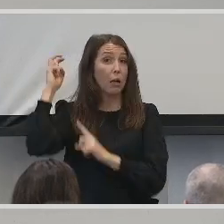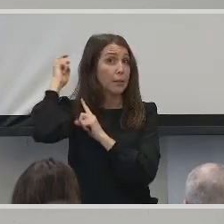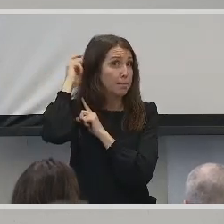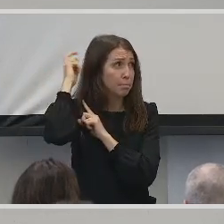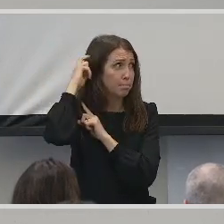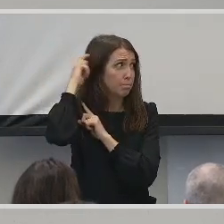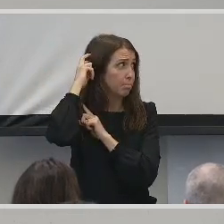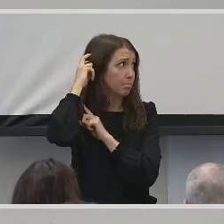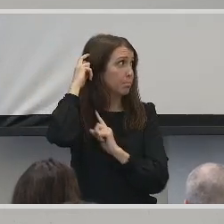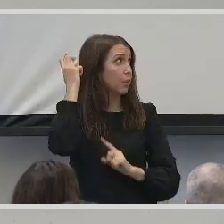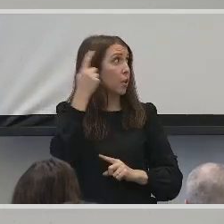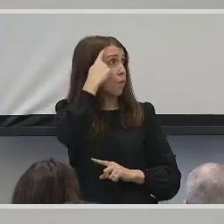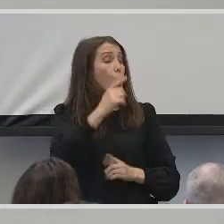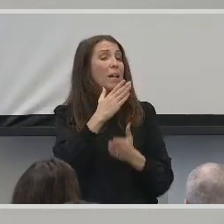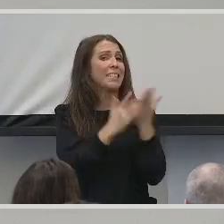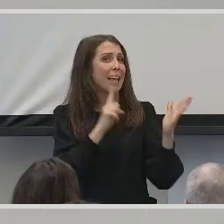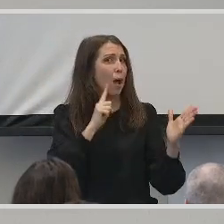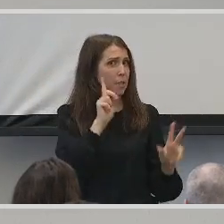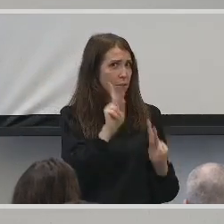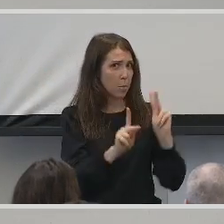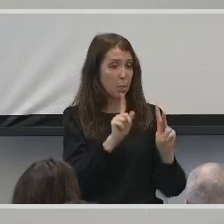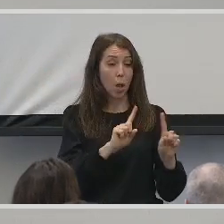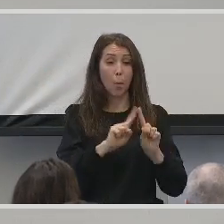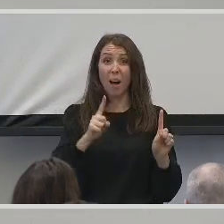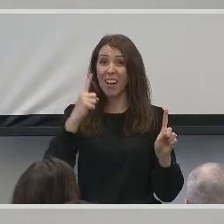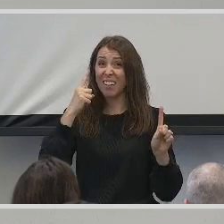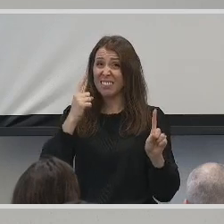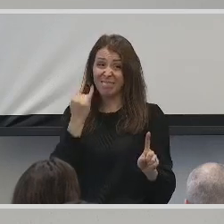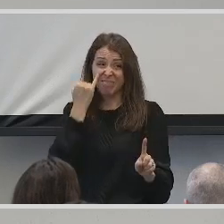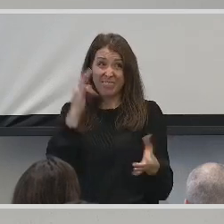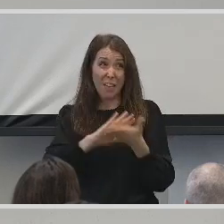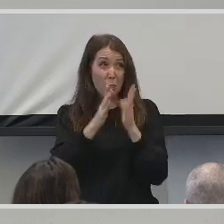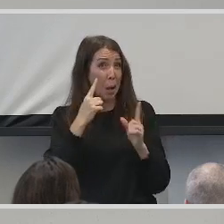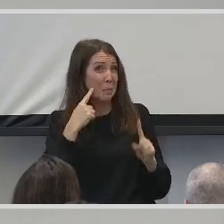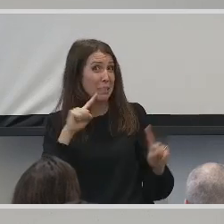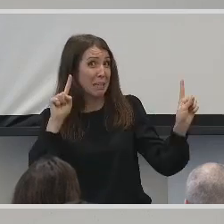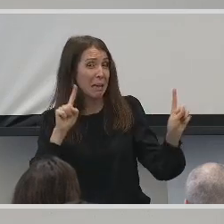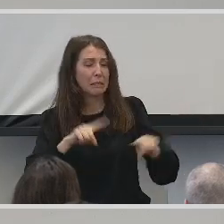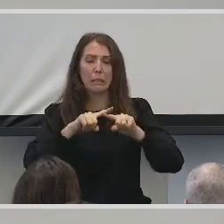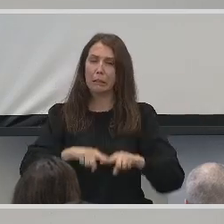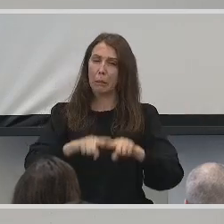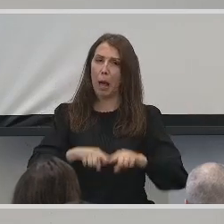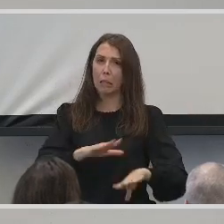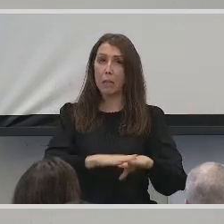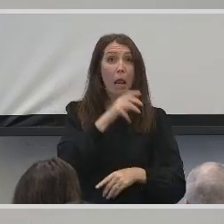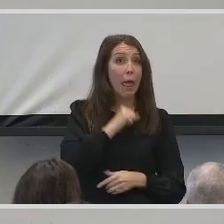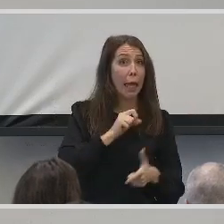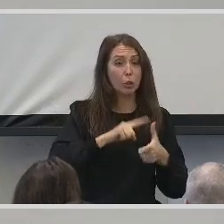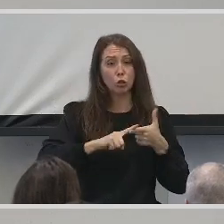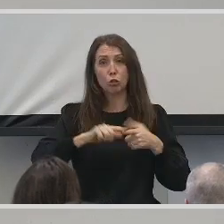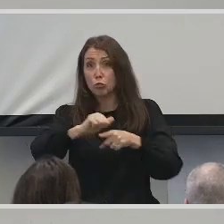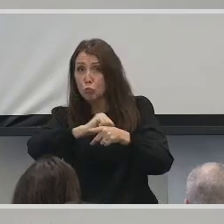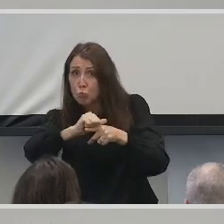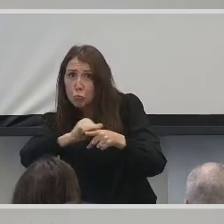some deaf individuals, but their success depends on various factors, such as age, practice, and regular mapping.